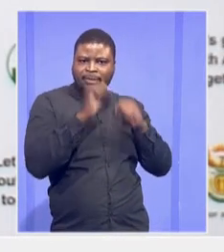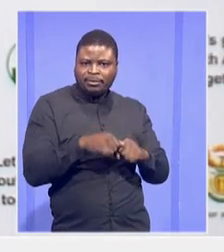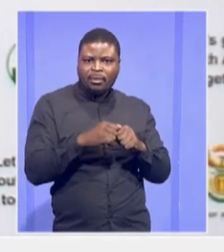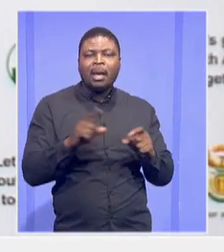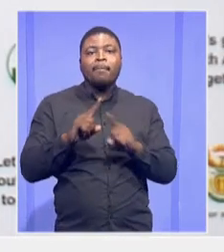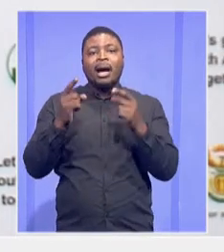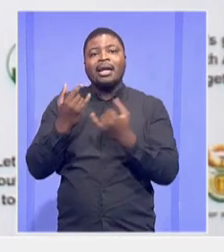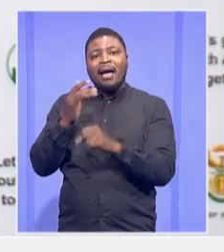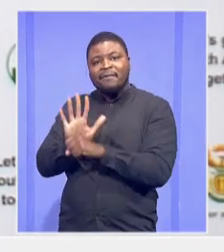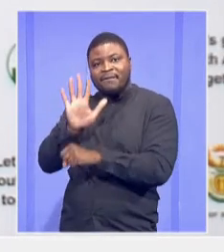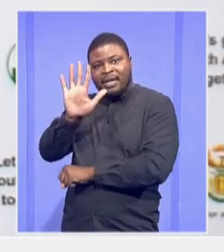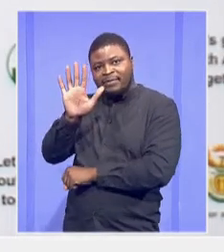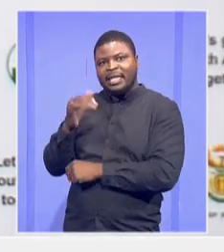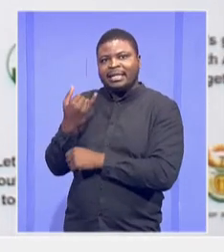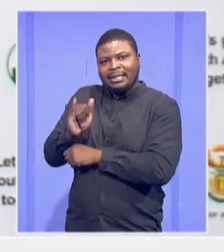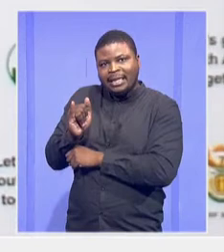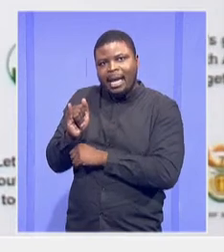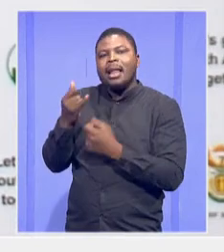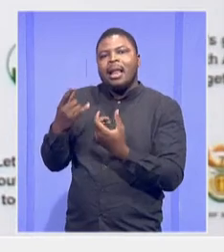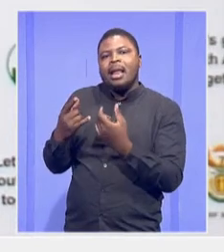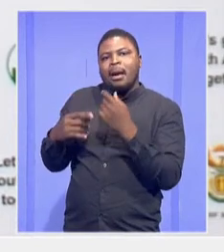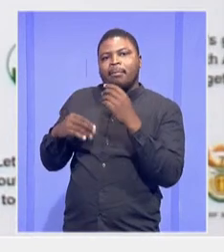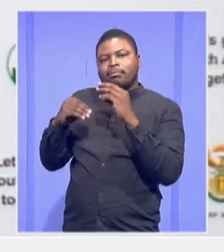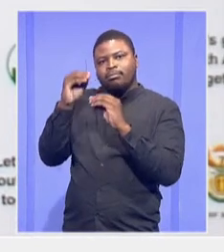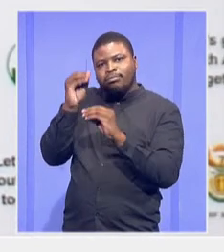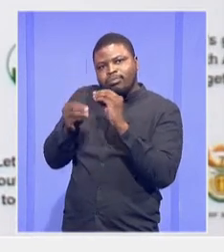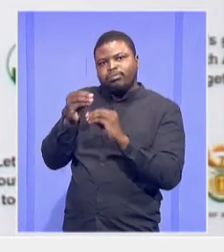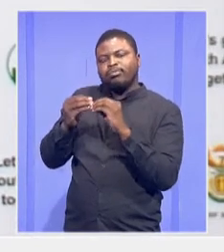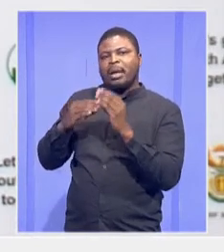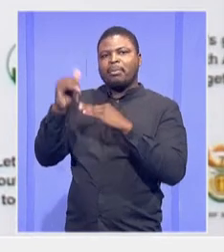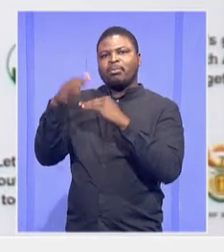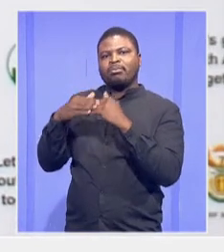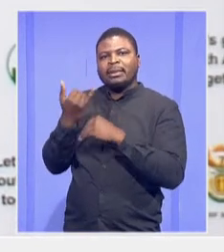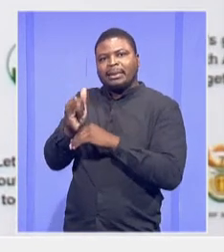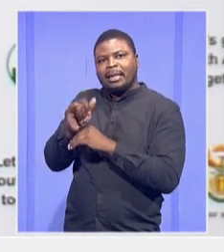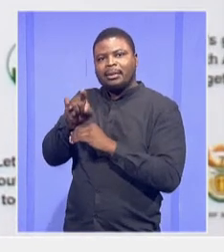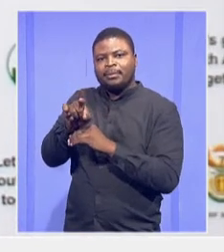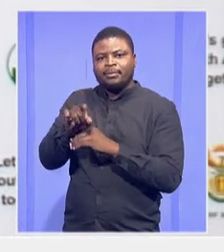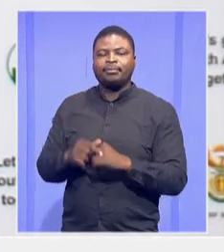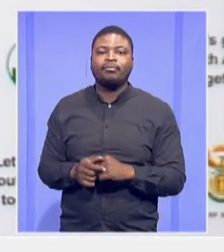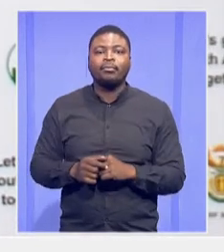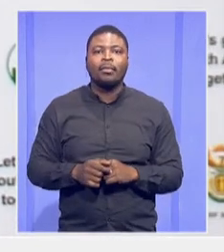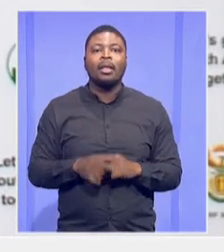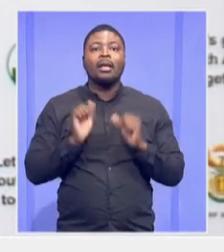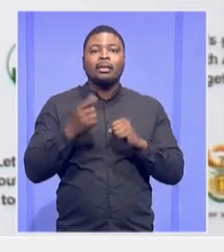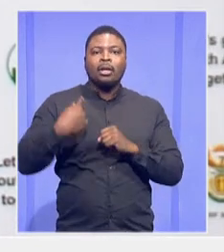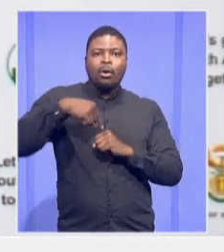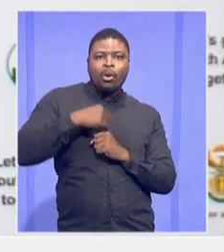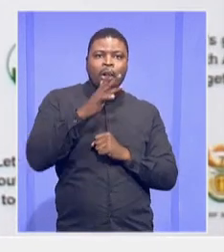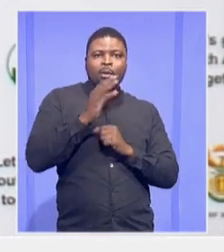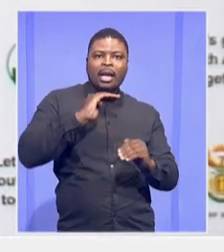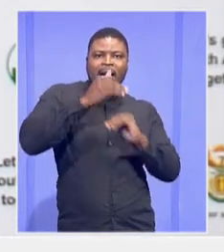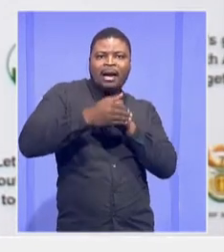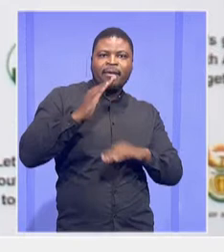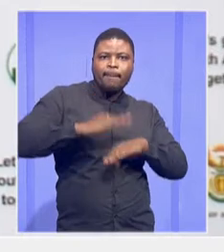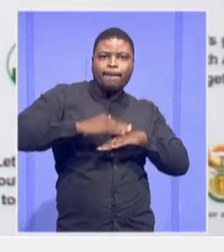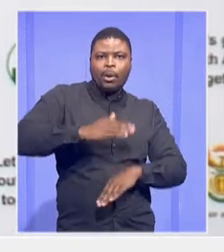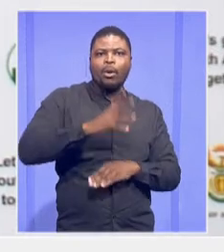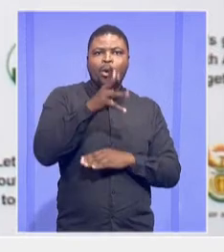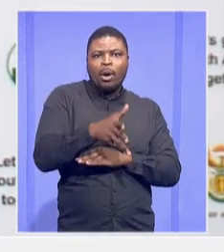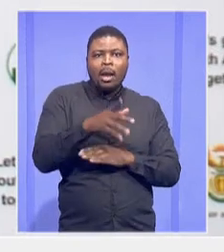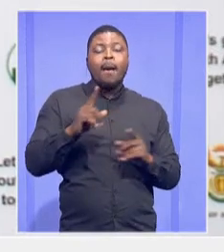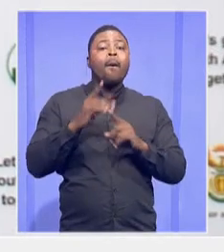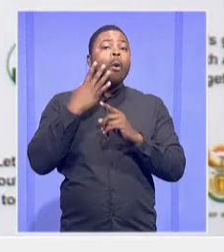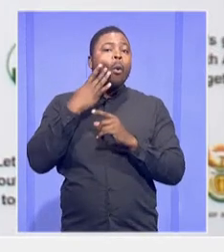to you, we continue to uncover more. Because at the time when the audit was conducted, many of these